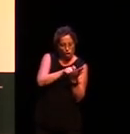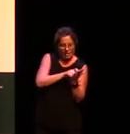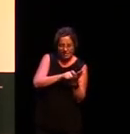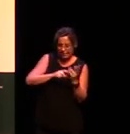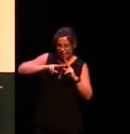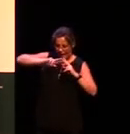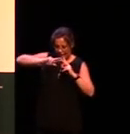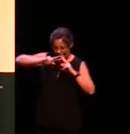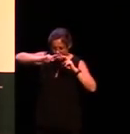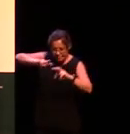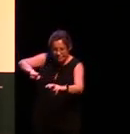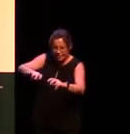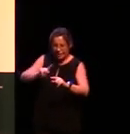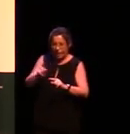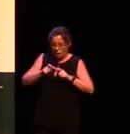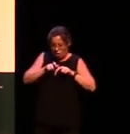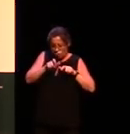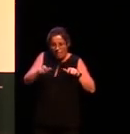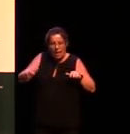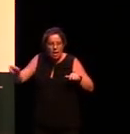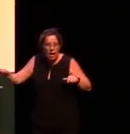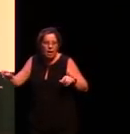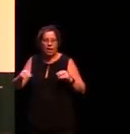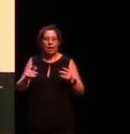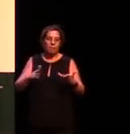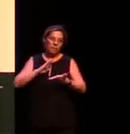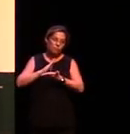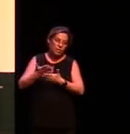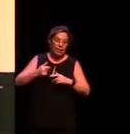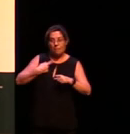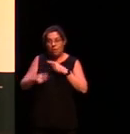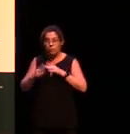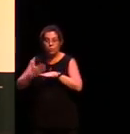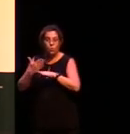also work that is important to the community so developing learners guides